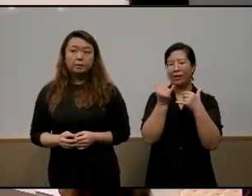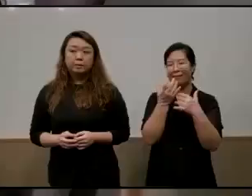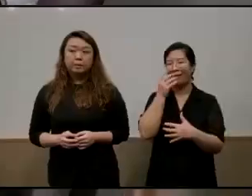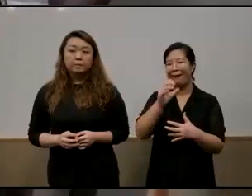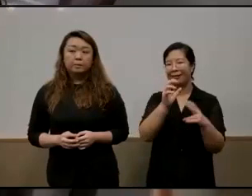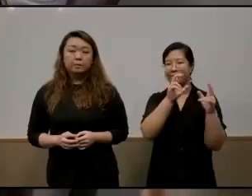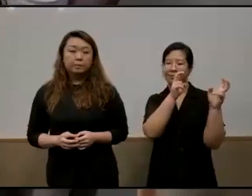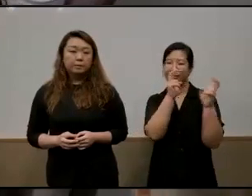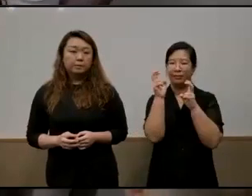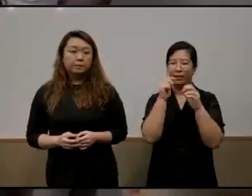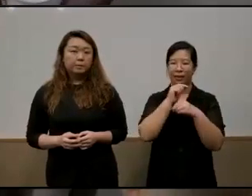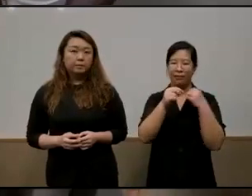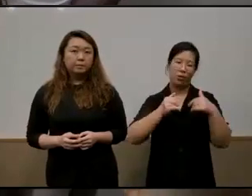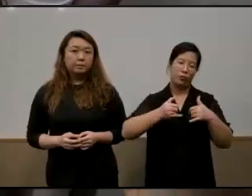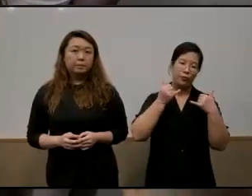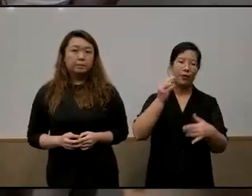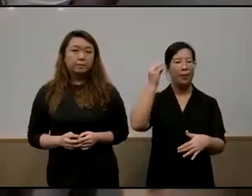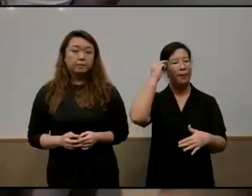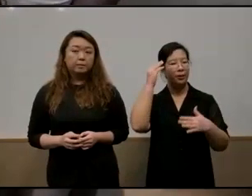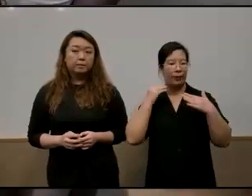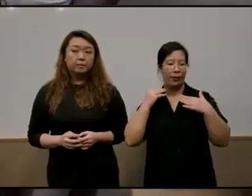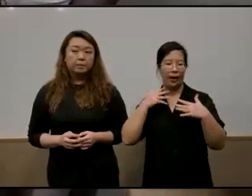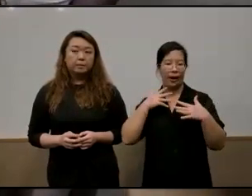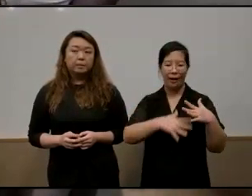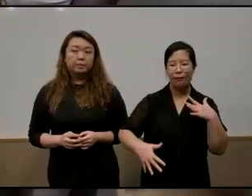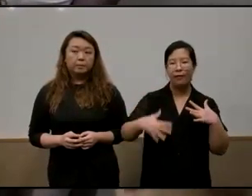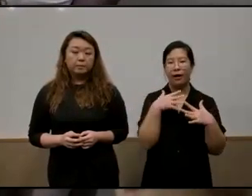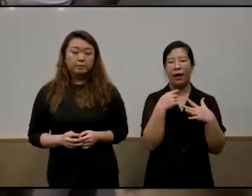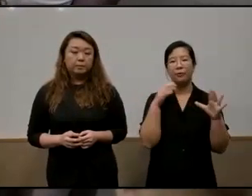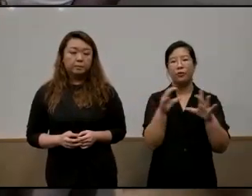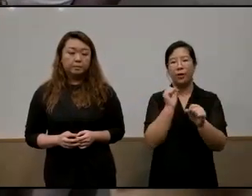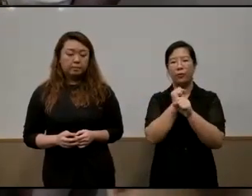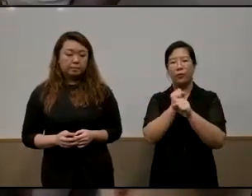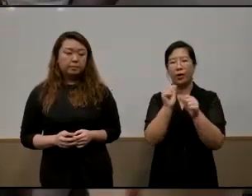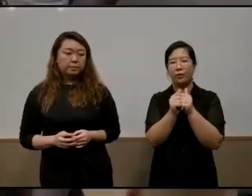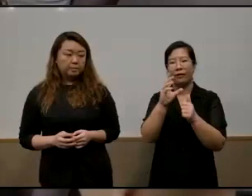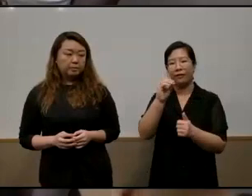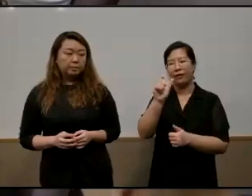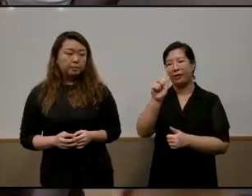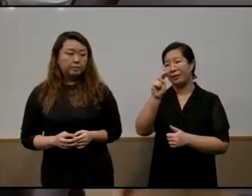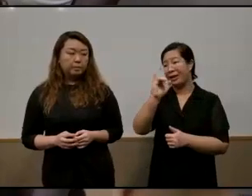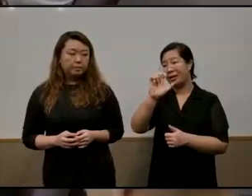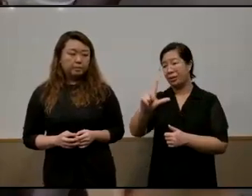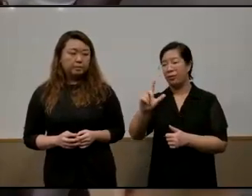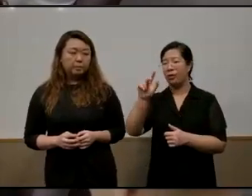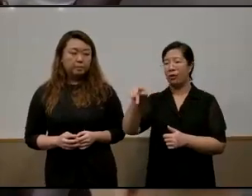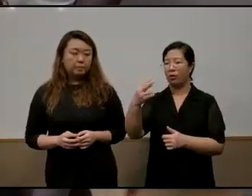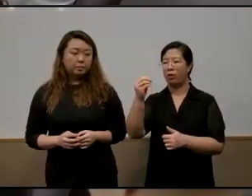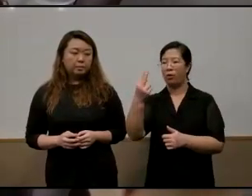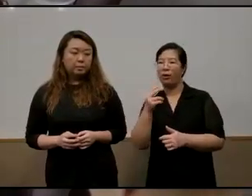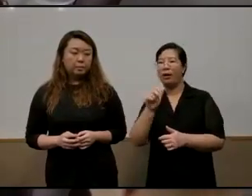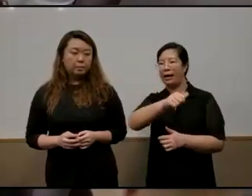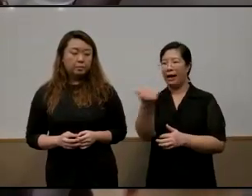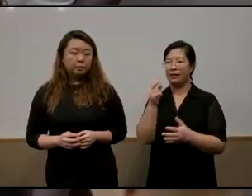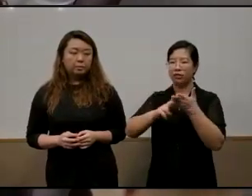about youth and mental health i'm currently doing some work together with daniel go and a few other collaborators from australia